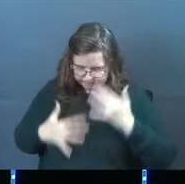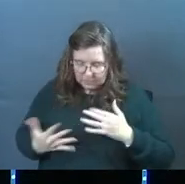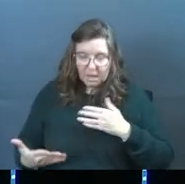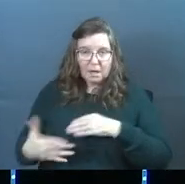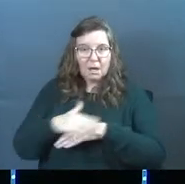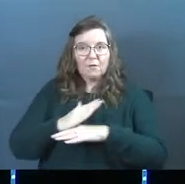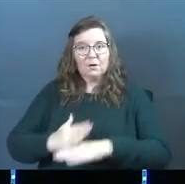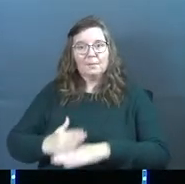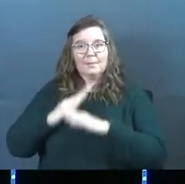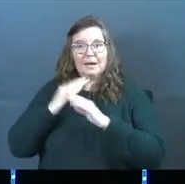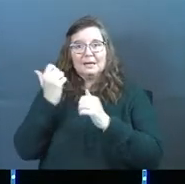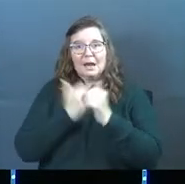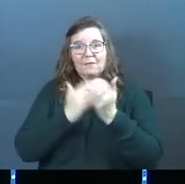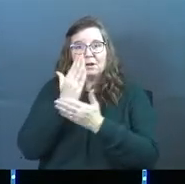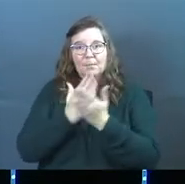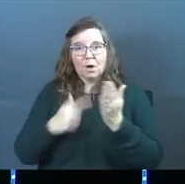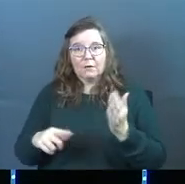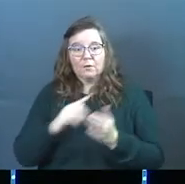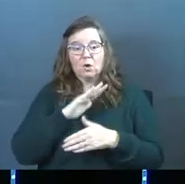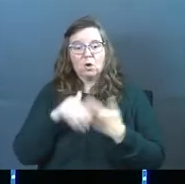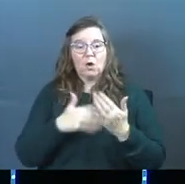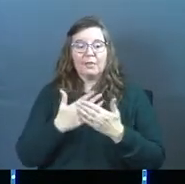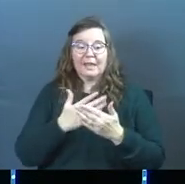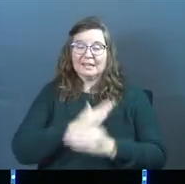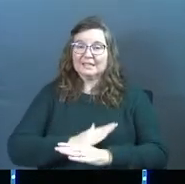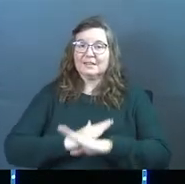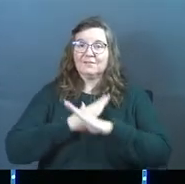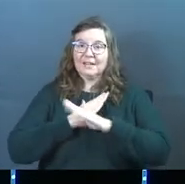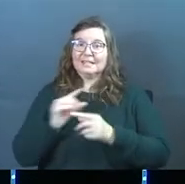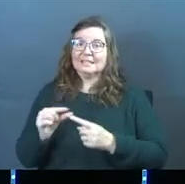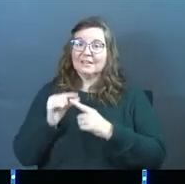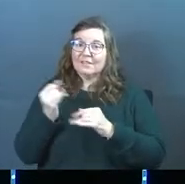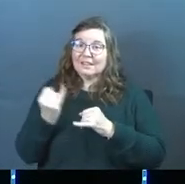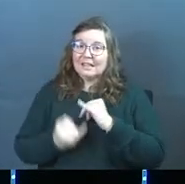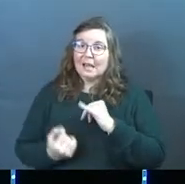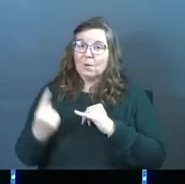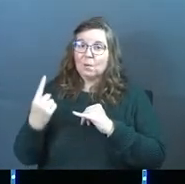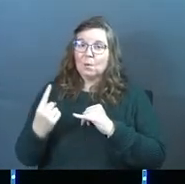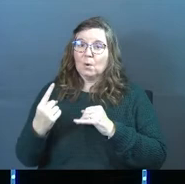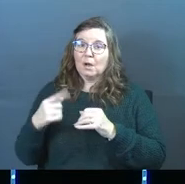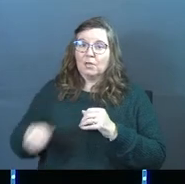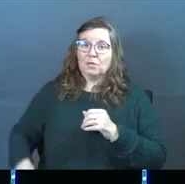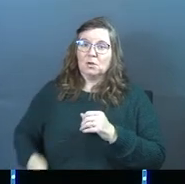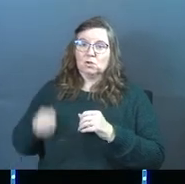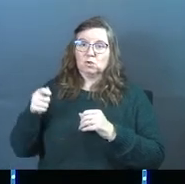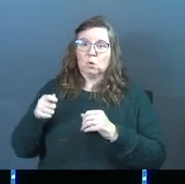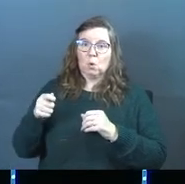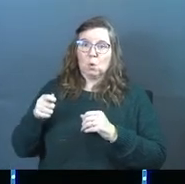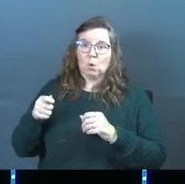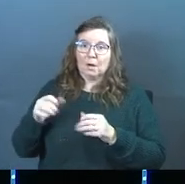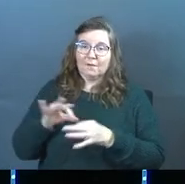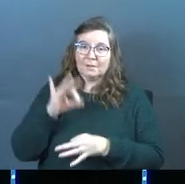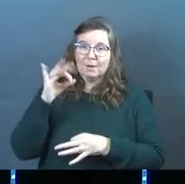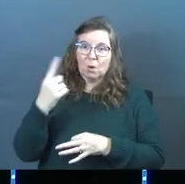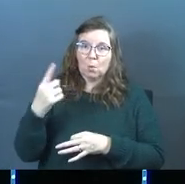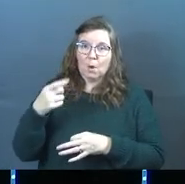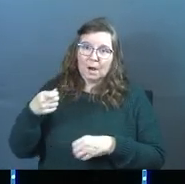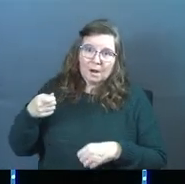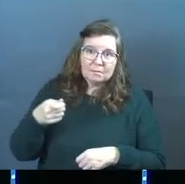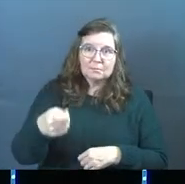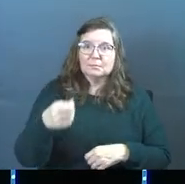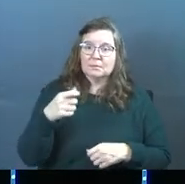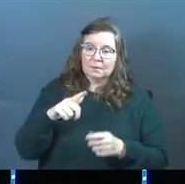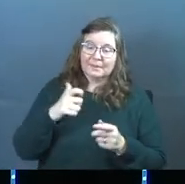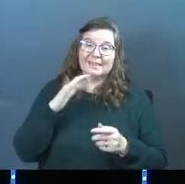covers and it protects every single part of you. And all of that is defensive except for the very last one. The sword of the spirit is the one offensive weapon.